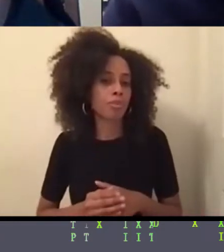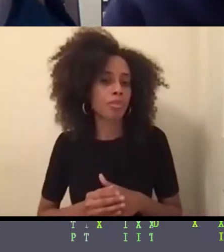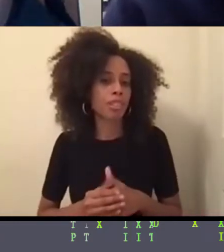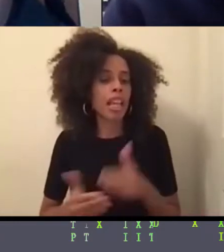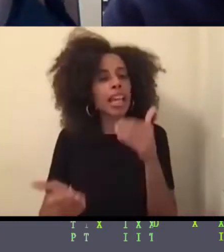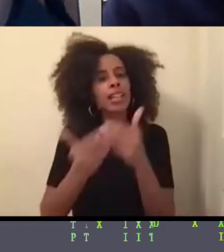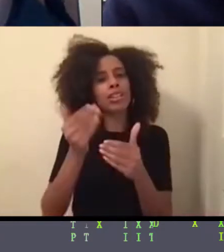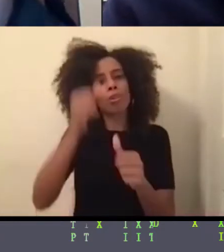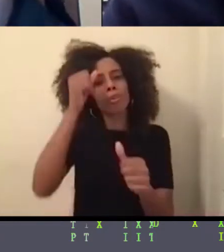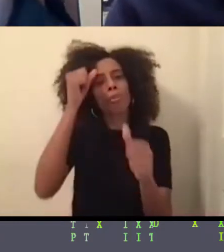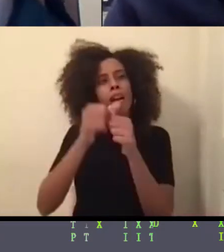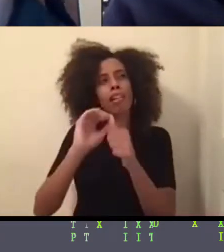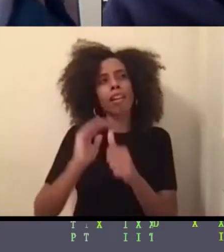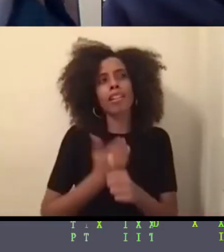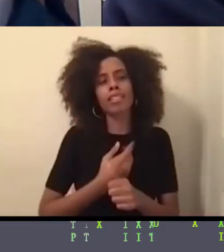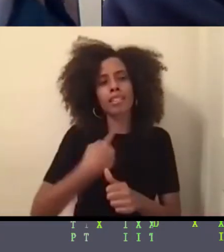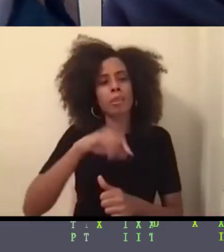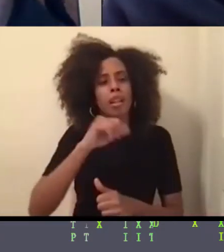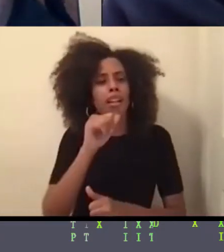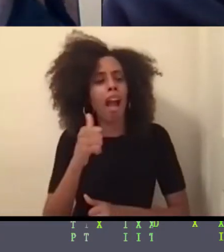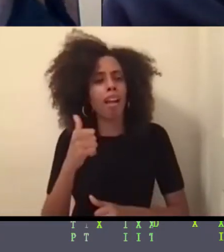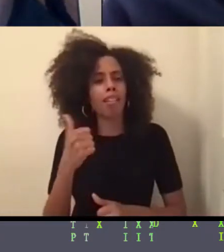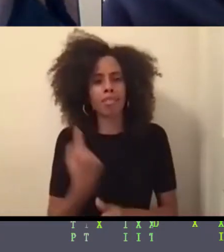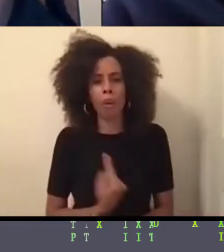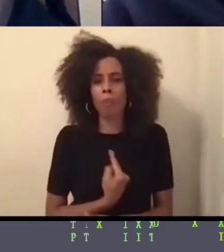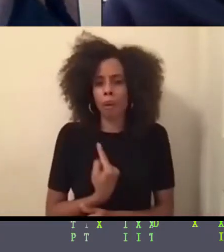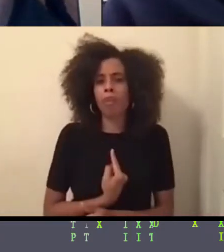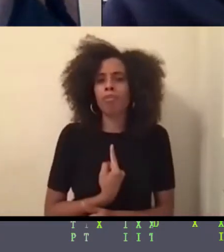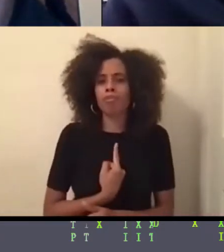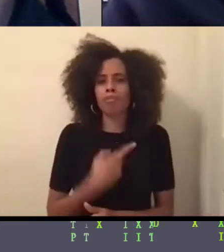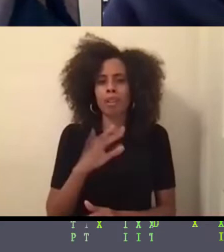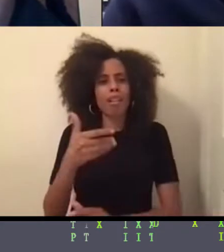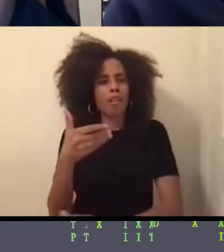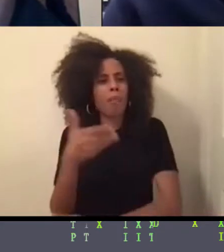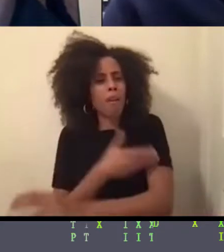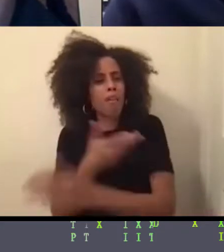alone. And, yeah, that's a really powerful thing.